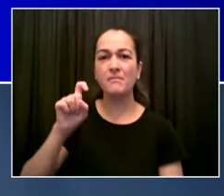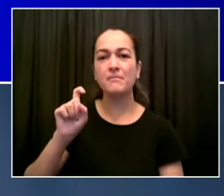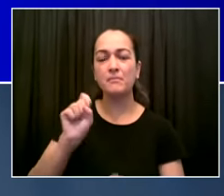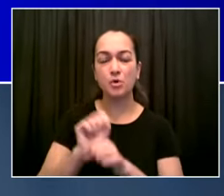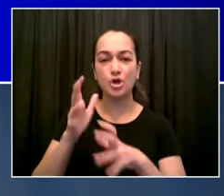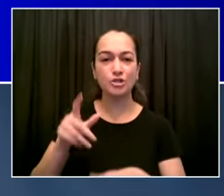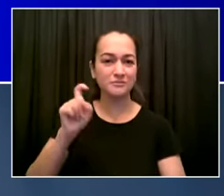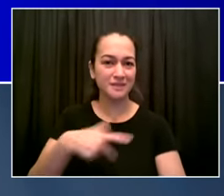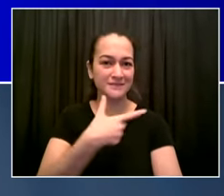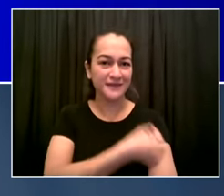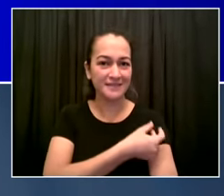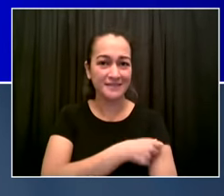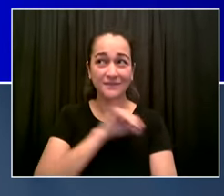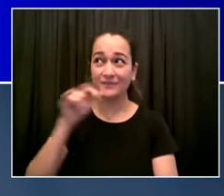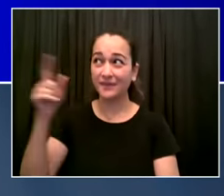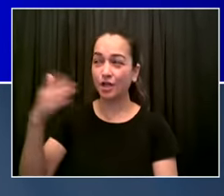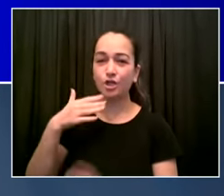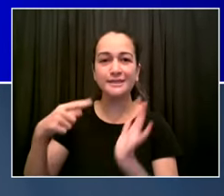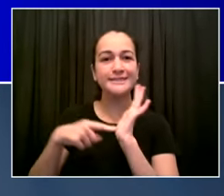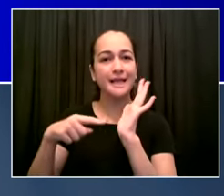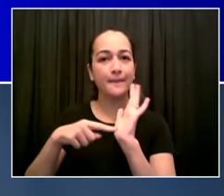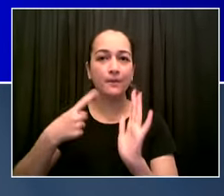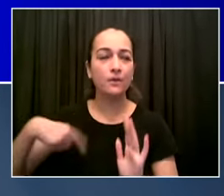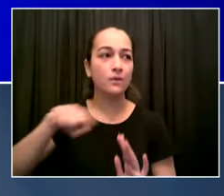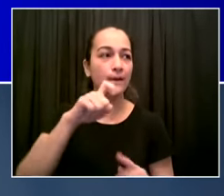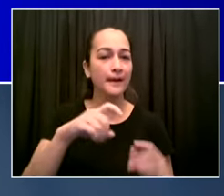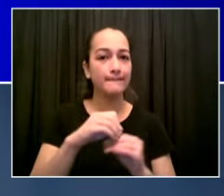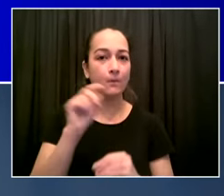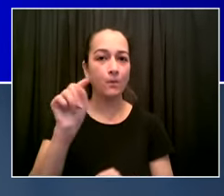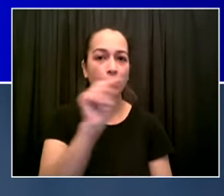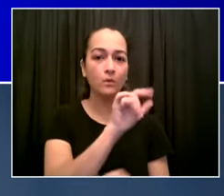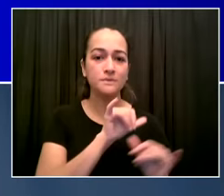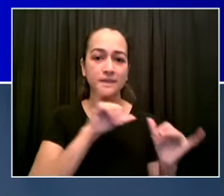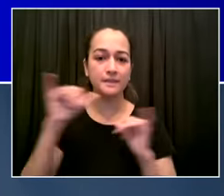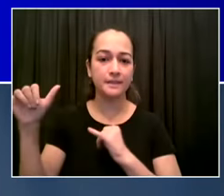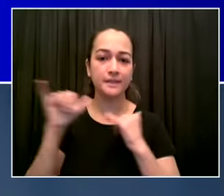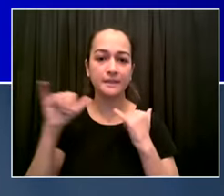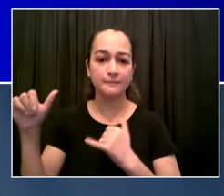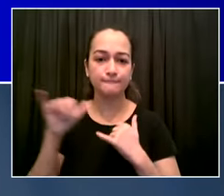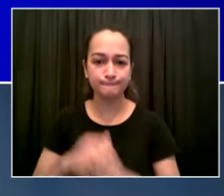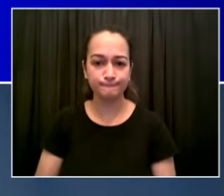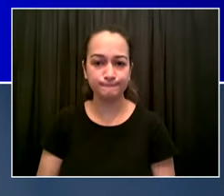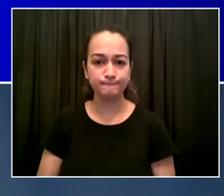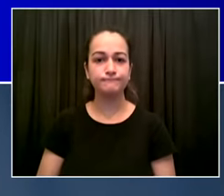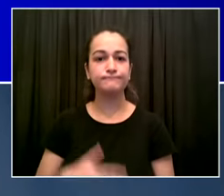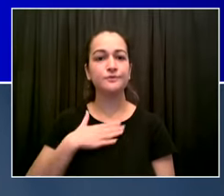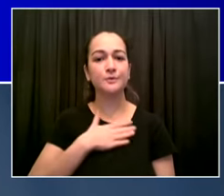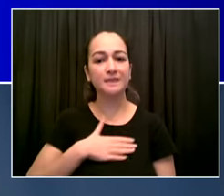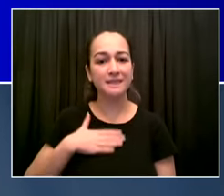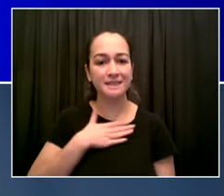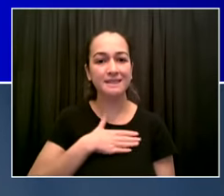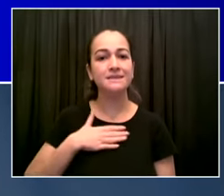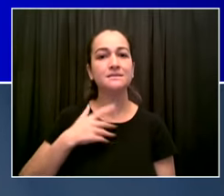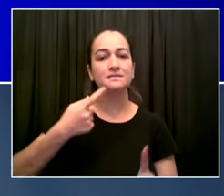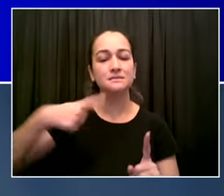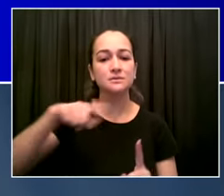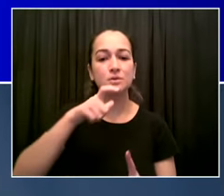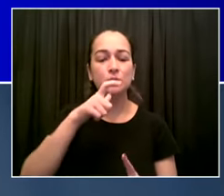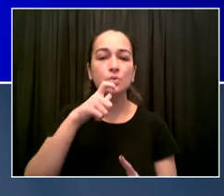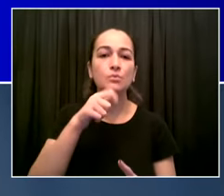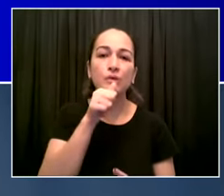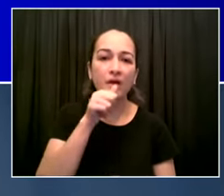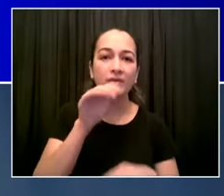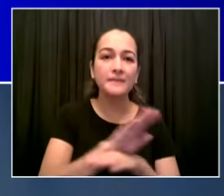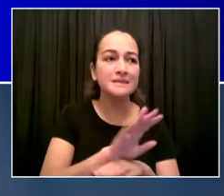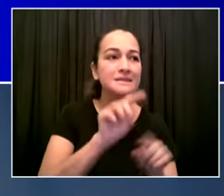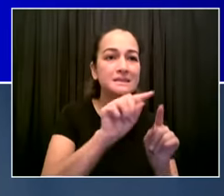those mandates save lives and speed the recovery and stop us from falling back to an age of restrictions